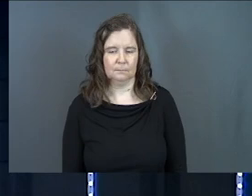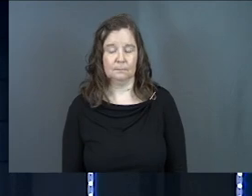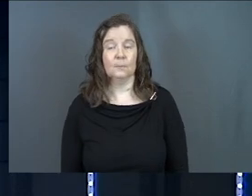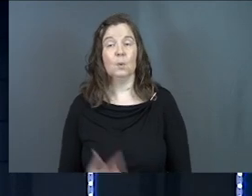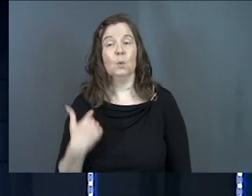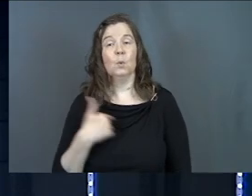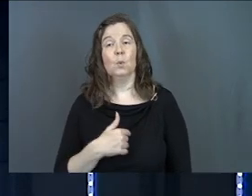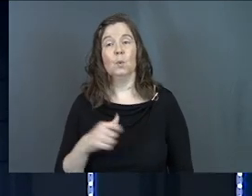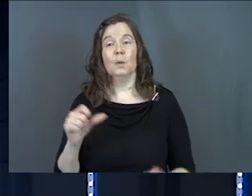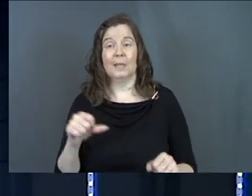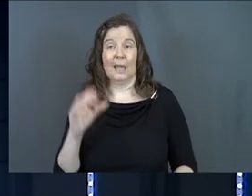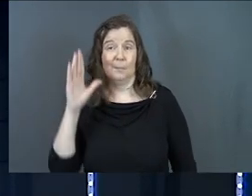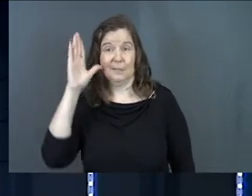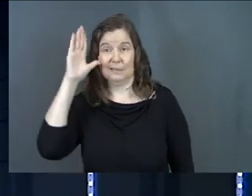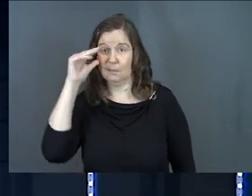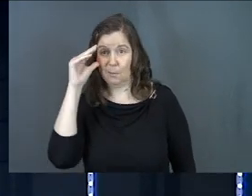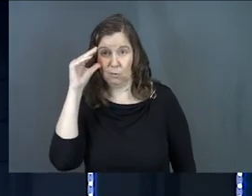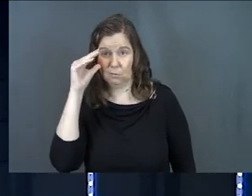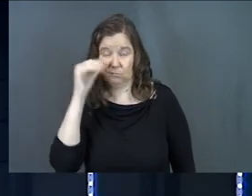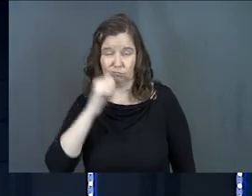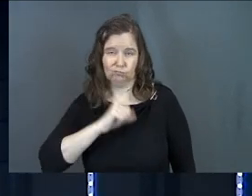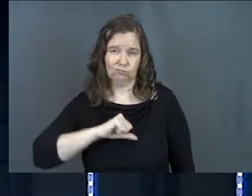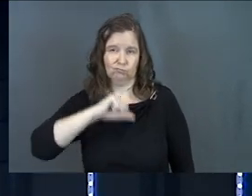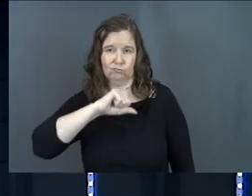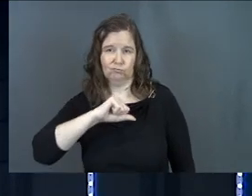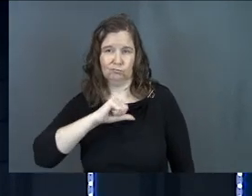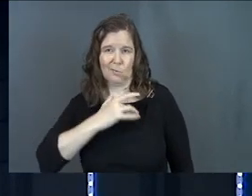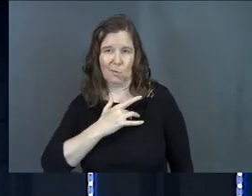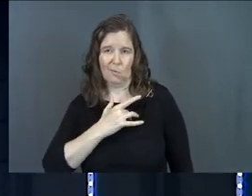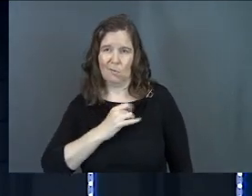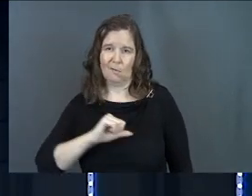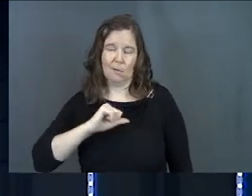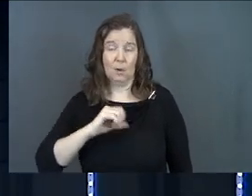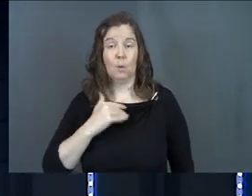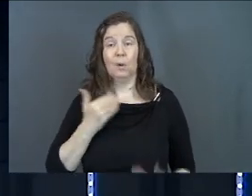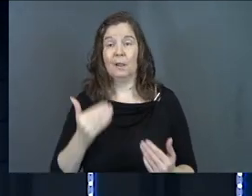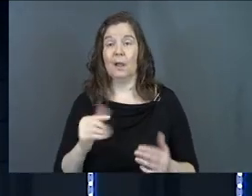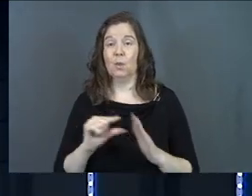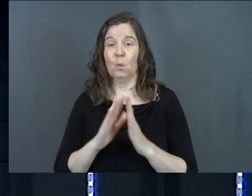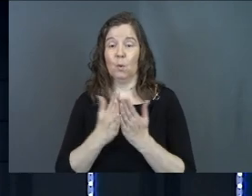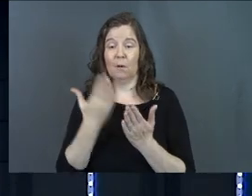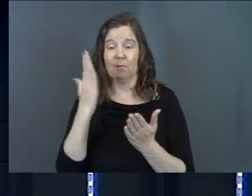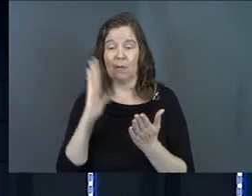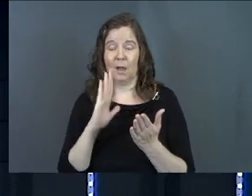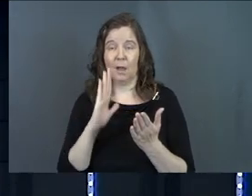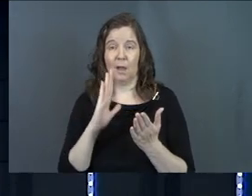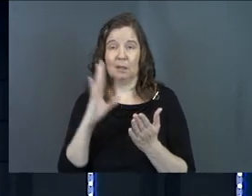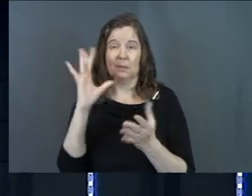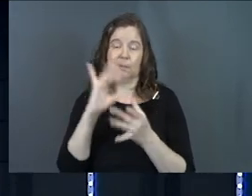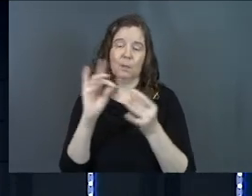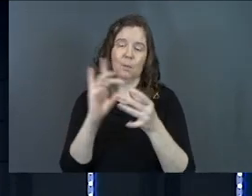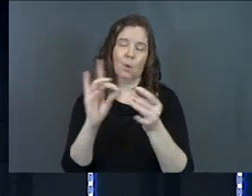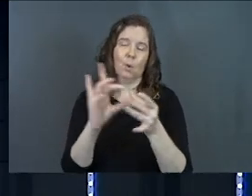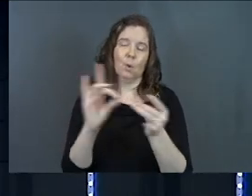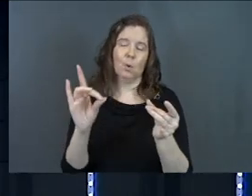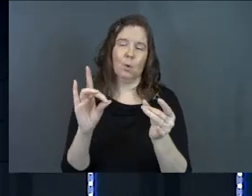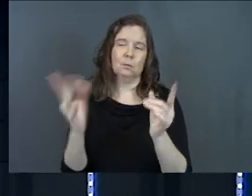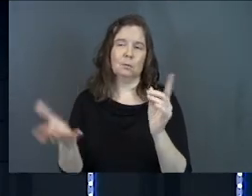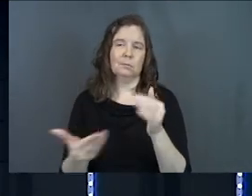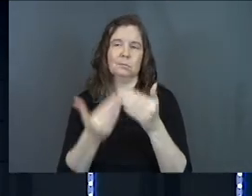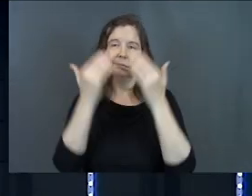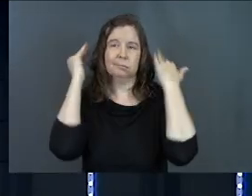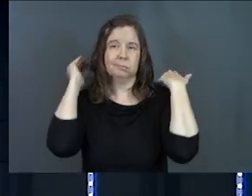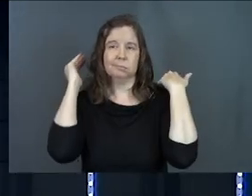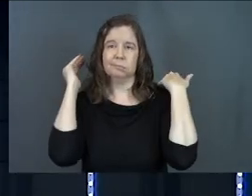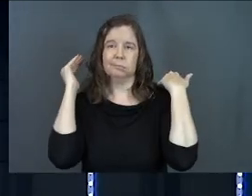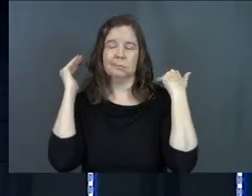We can be stubborn and hard-hearted. And we can let the word of God be spoken and pass us right